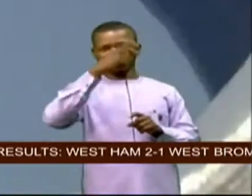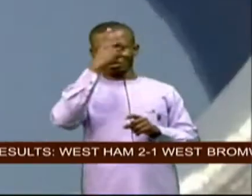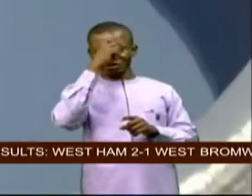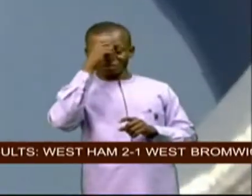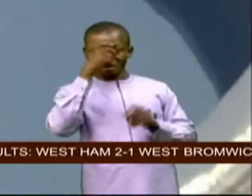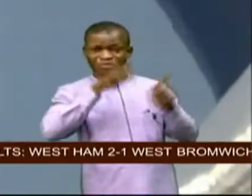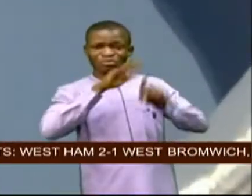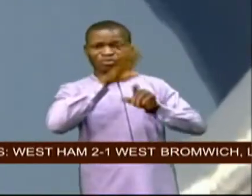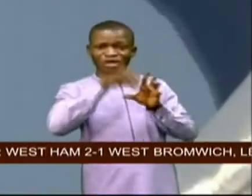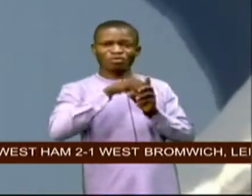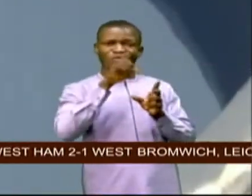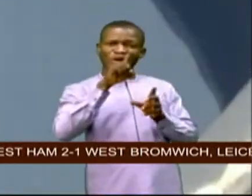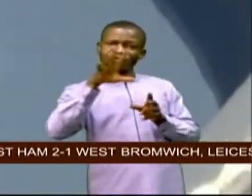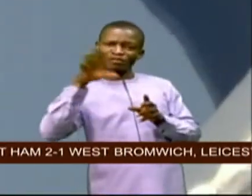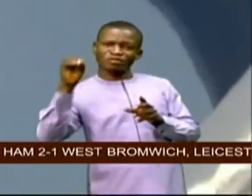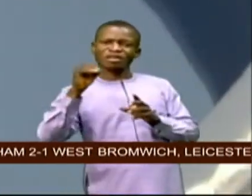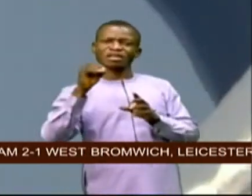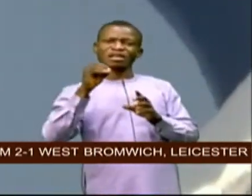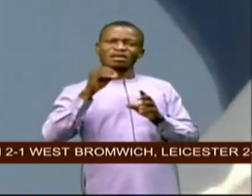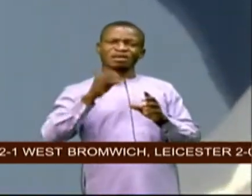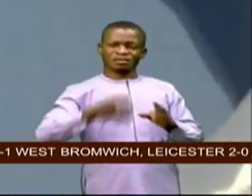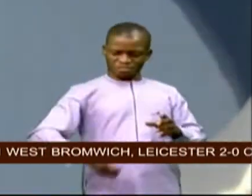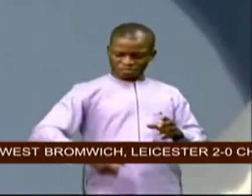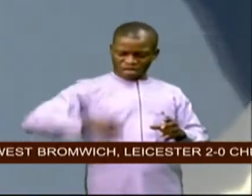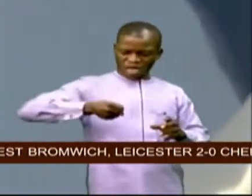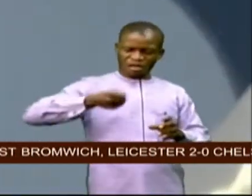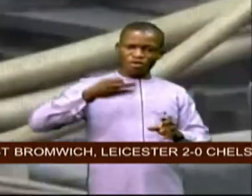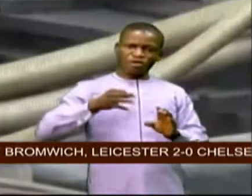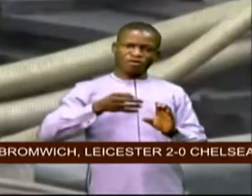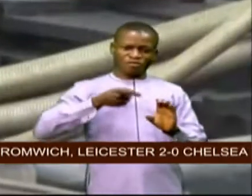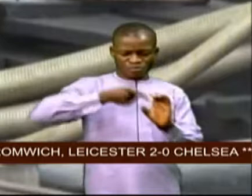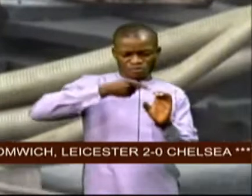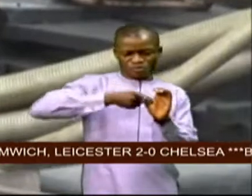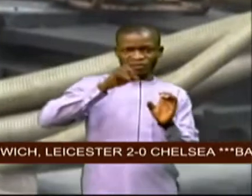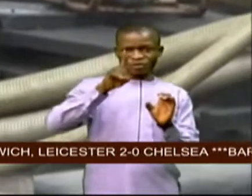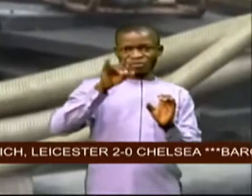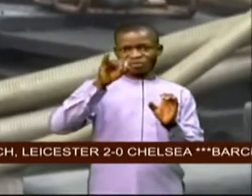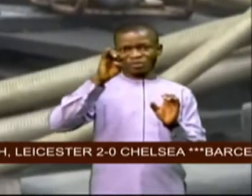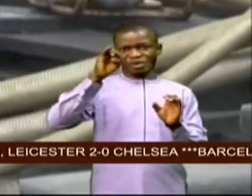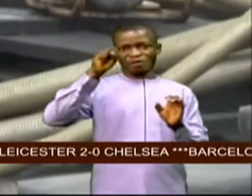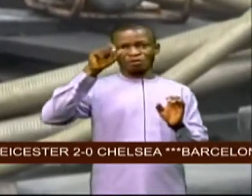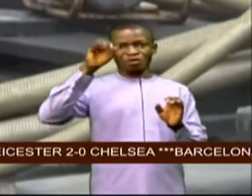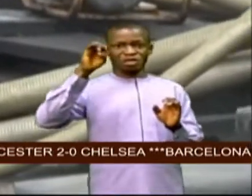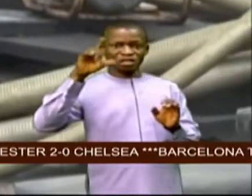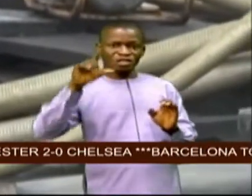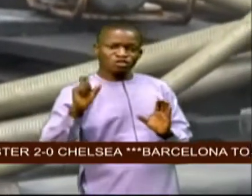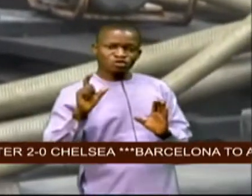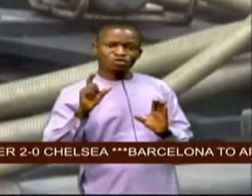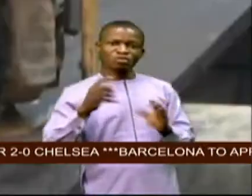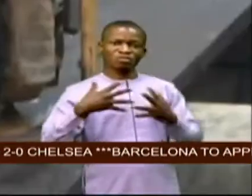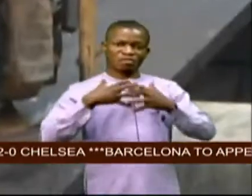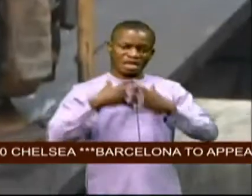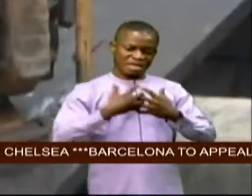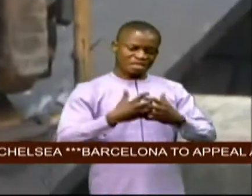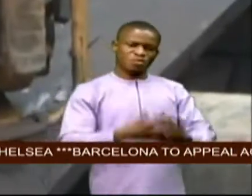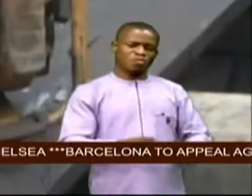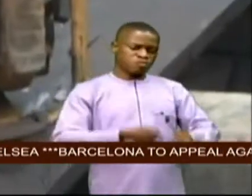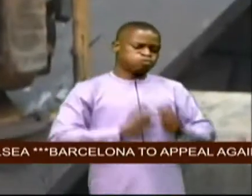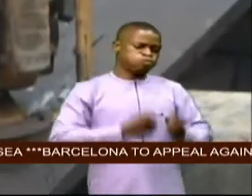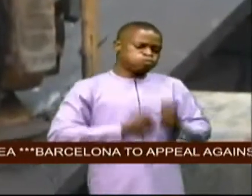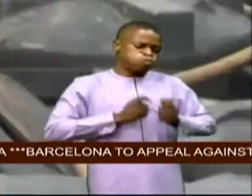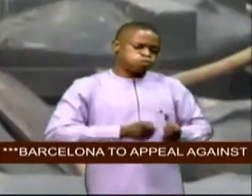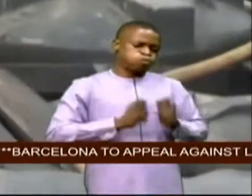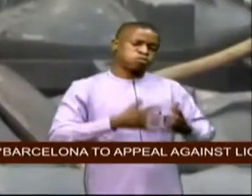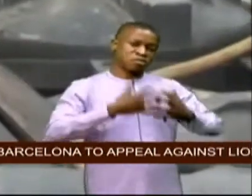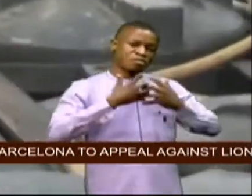150 drums of illegally refined diesel 10 horsepower outboard engines eight pumping machines 24